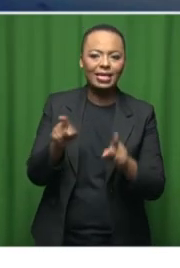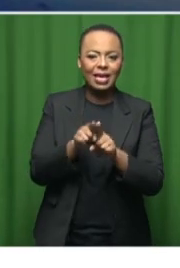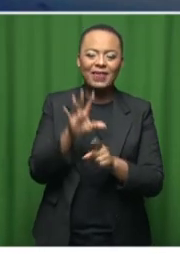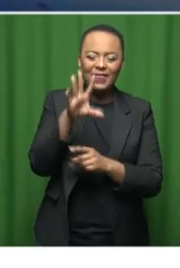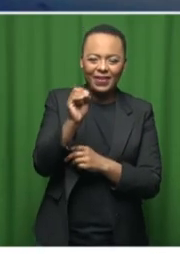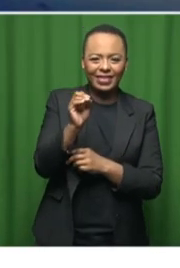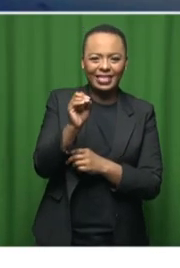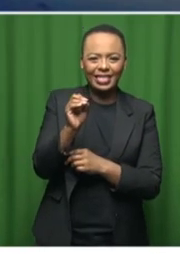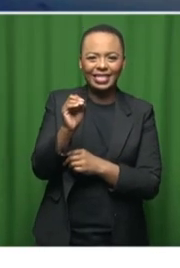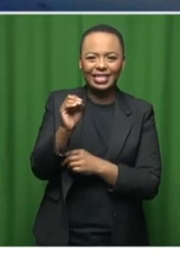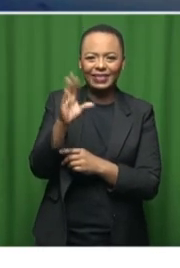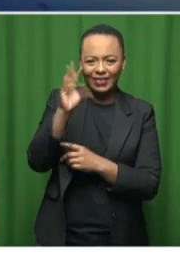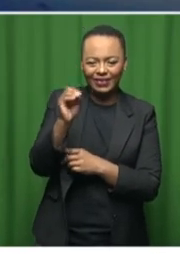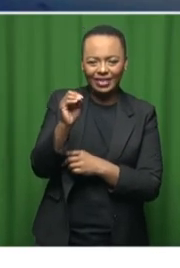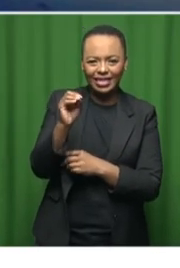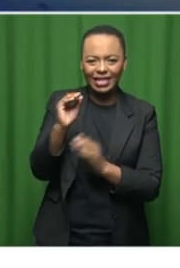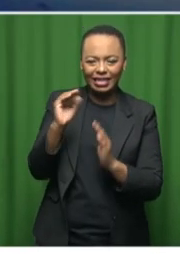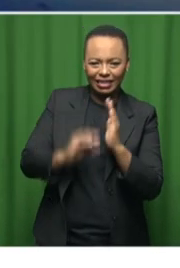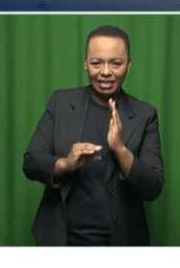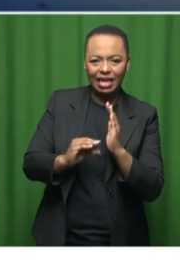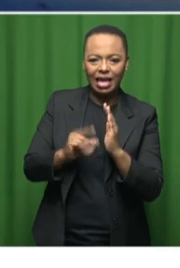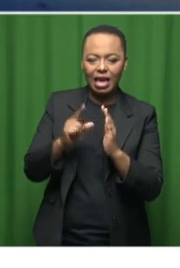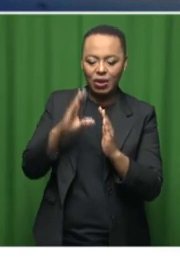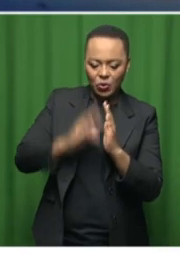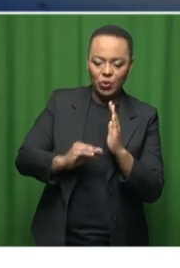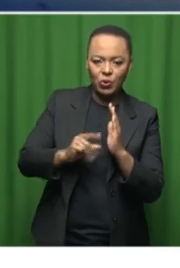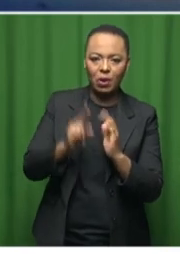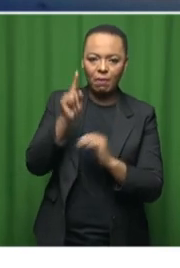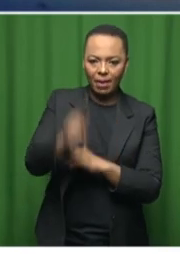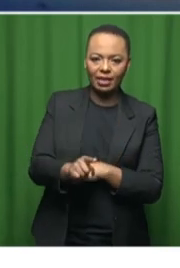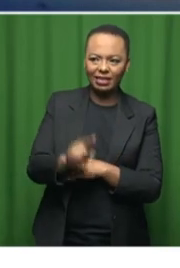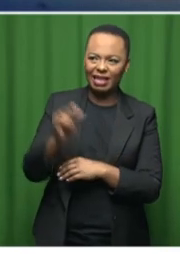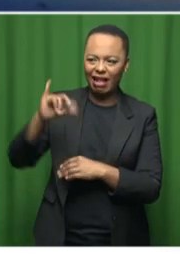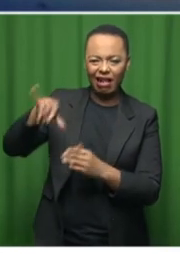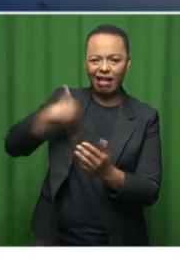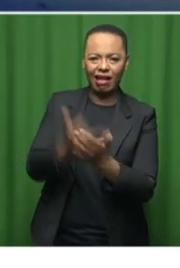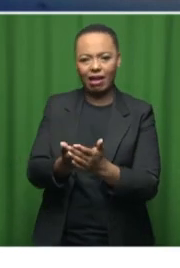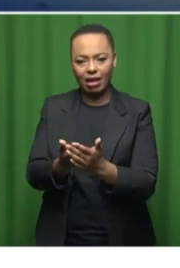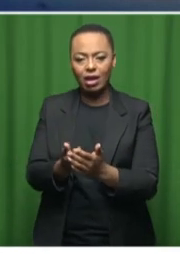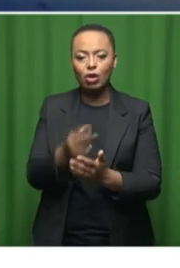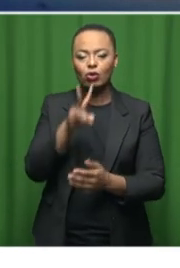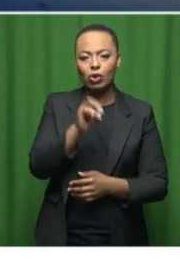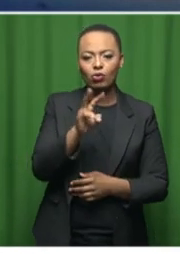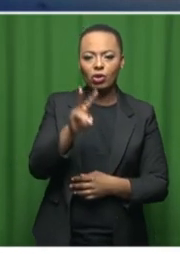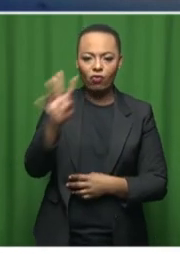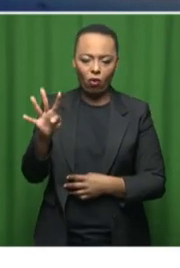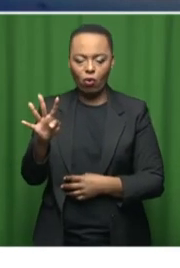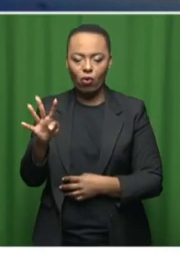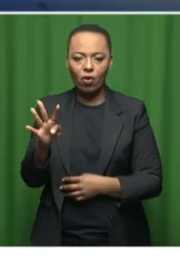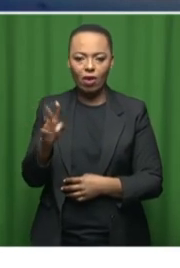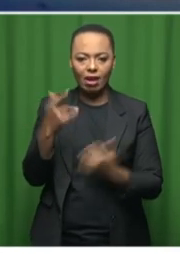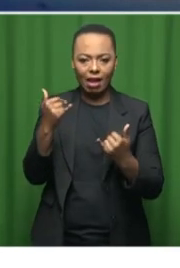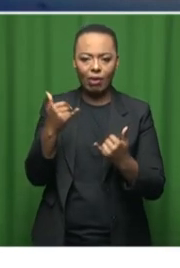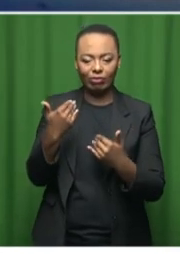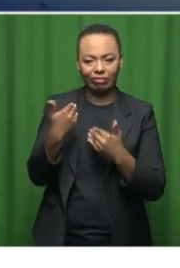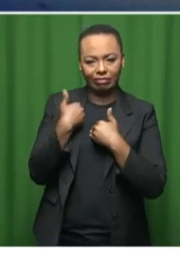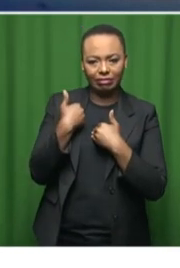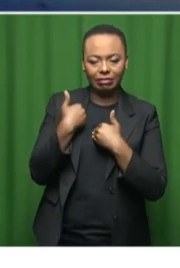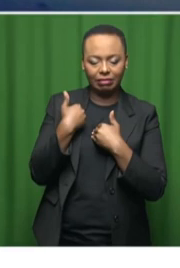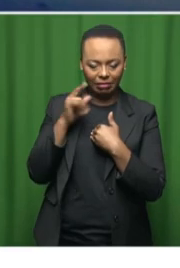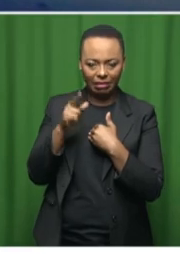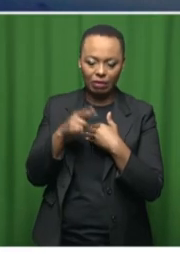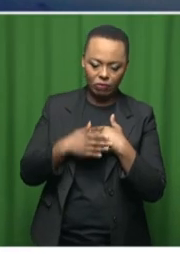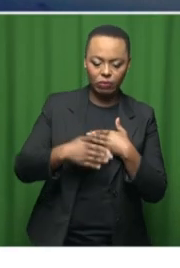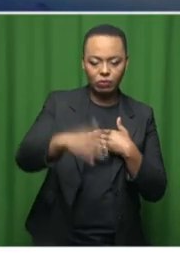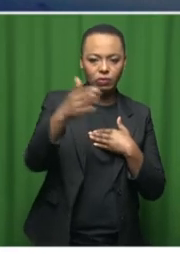accidents in the aviation, general aviation sector by 2024. And we're working towards that and